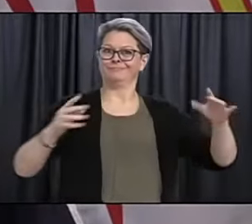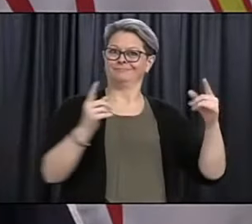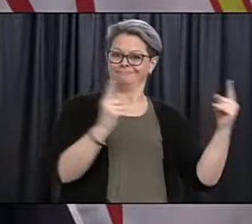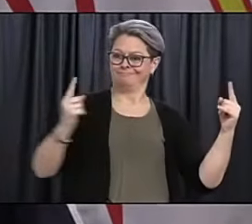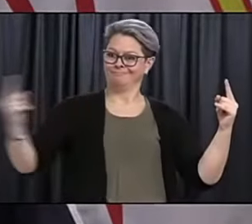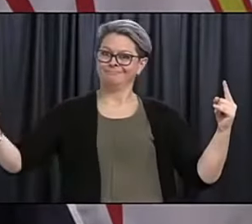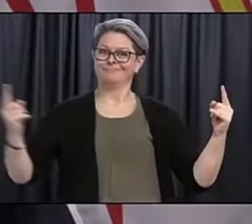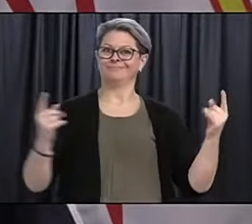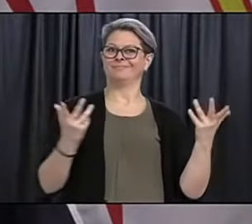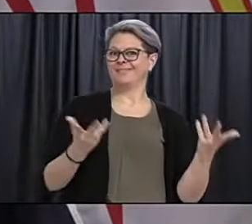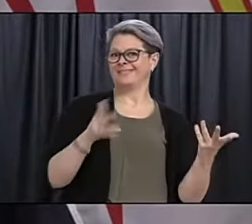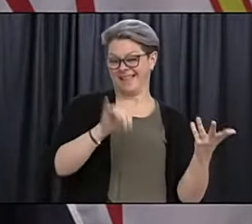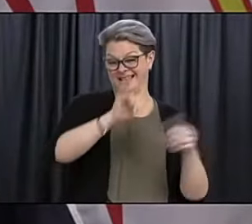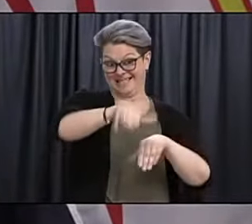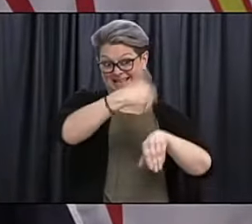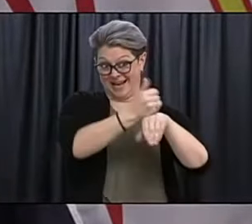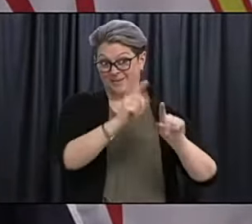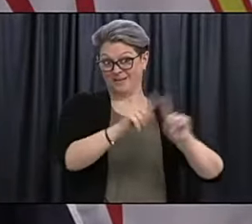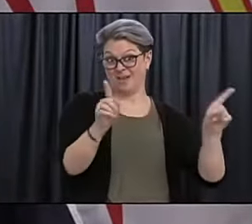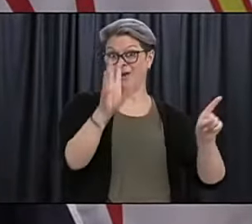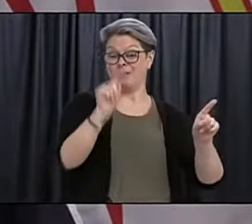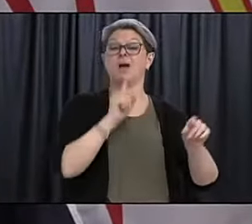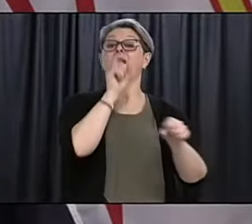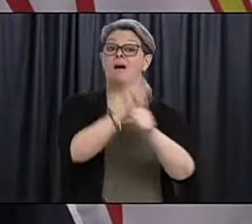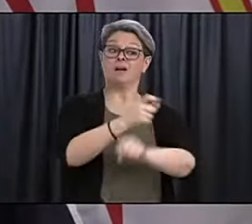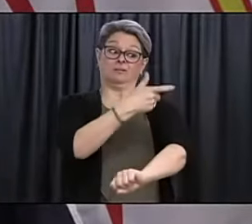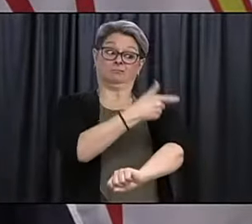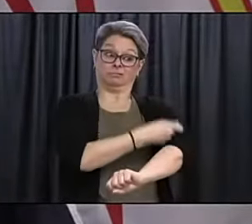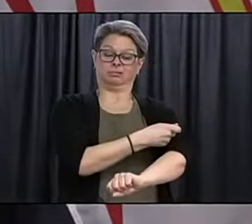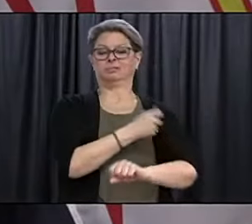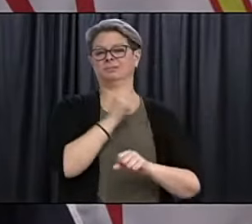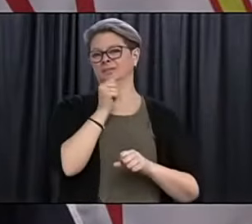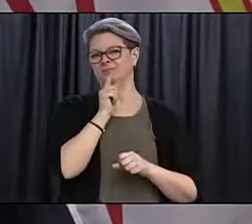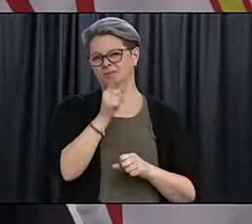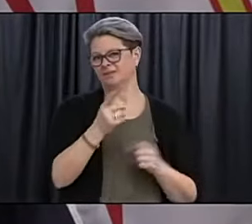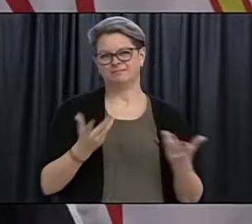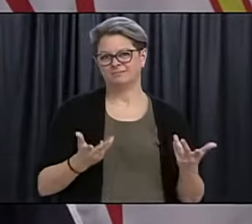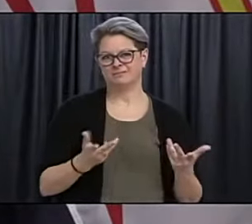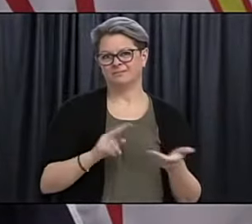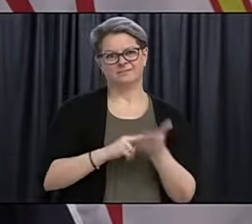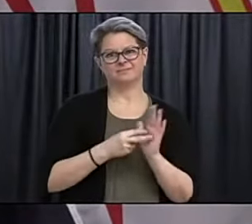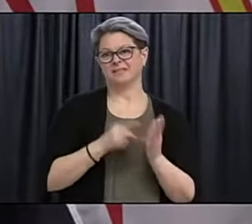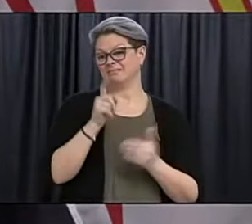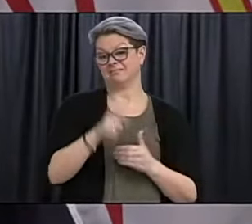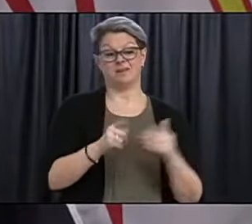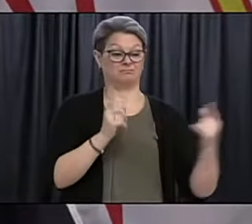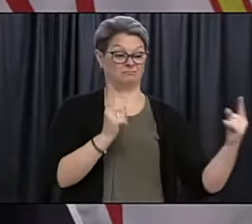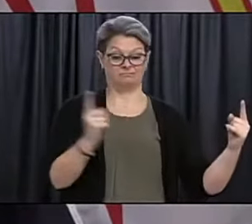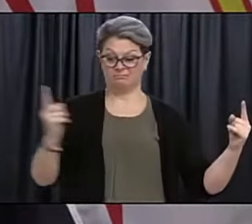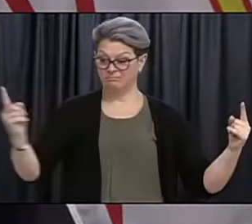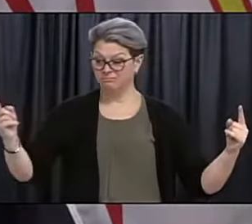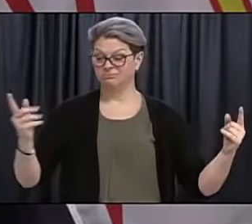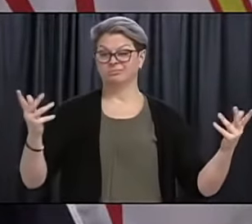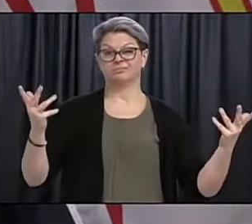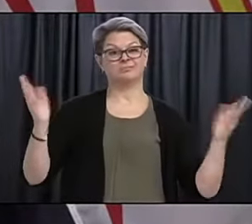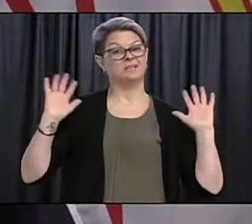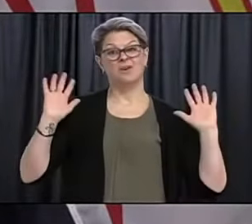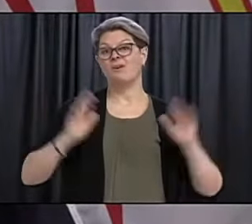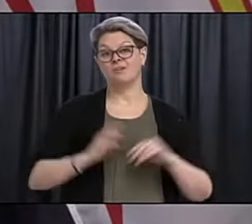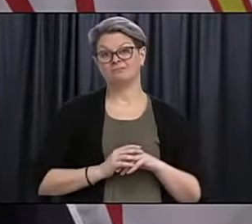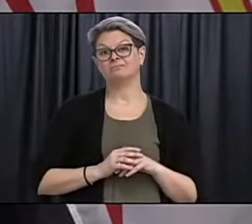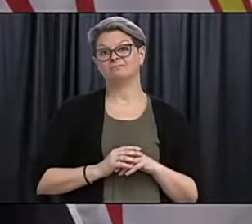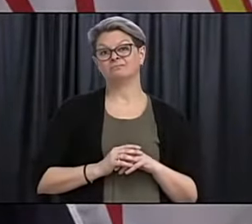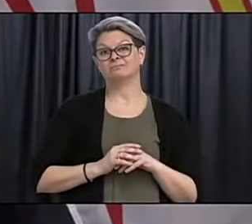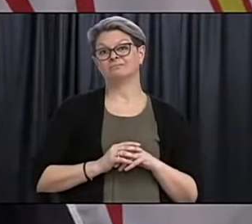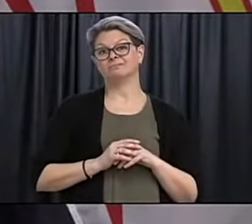administer the vaccine, right? So we have to make sure there's physical distancing, there's appointment based, whereas with, with influenza traditionally, we